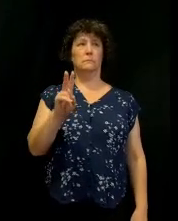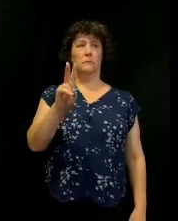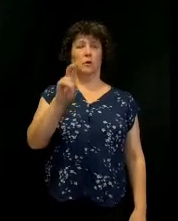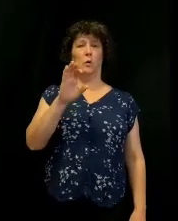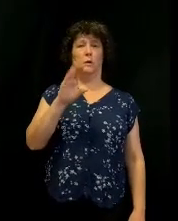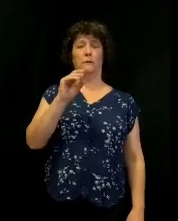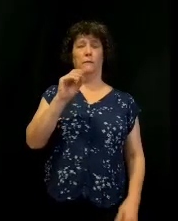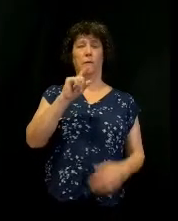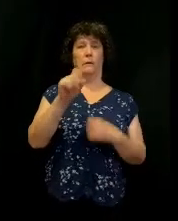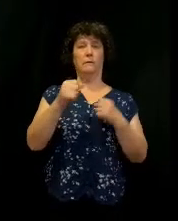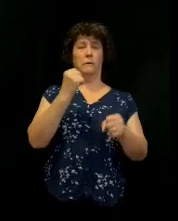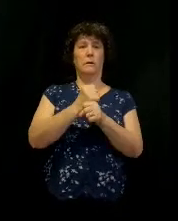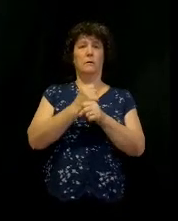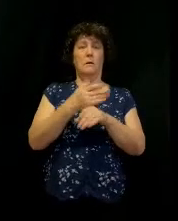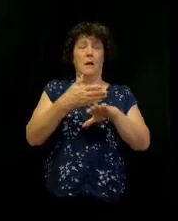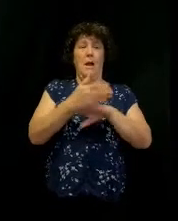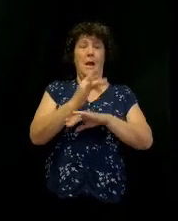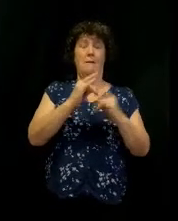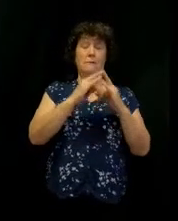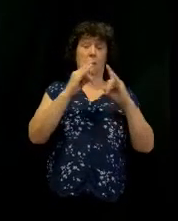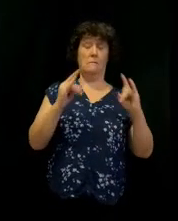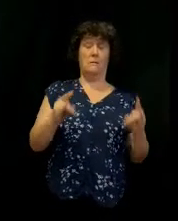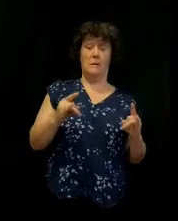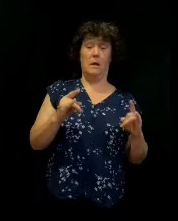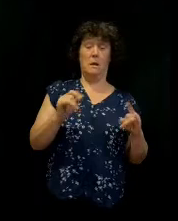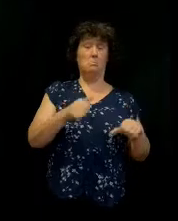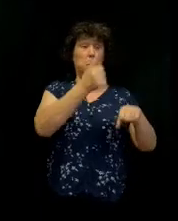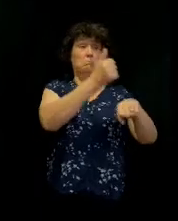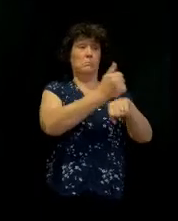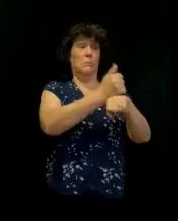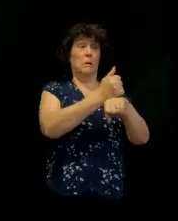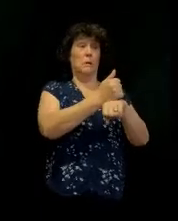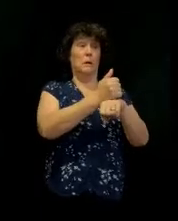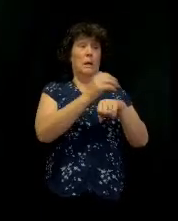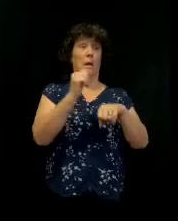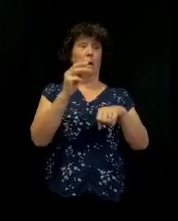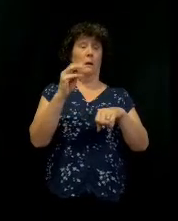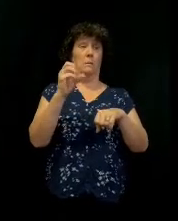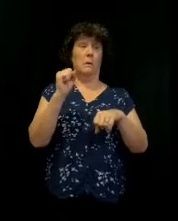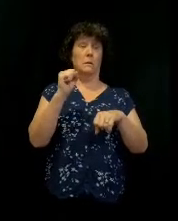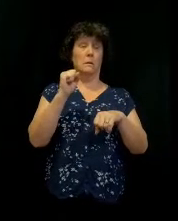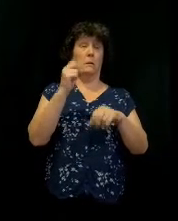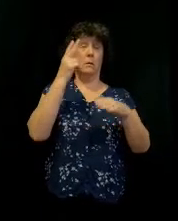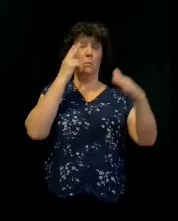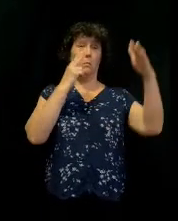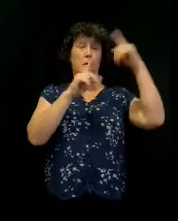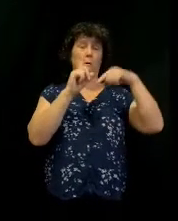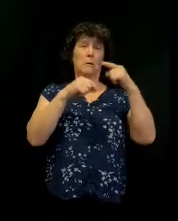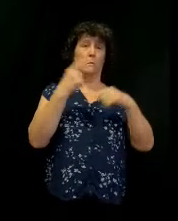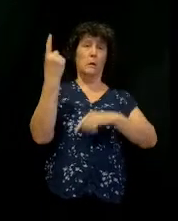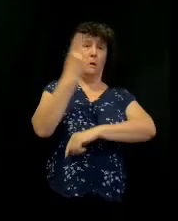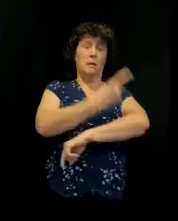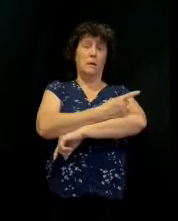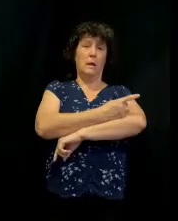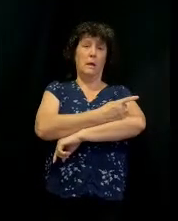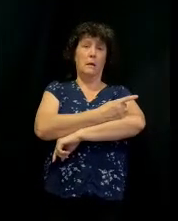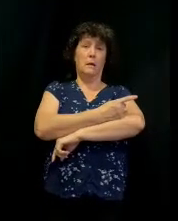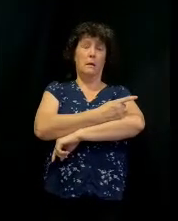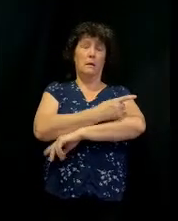250 years after this tabernacle of David had been erected, Amos prophesied about a day that would come when this tabernacle would be rebuilt.